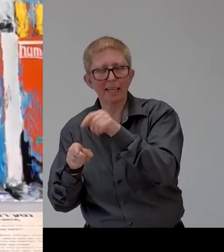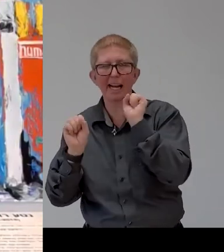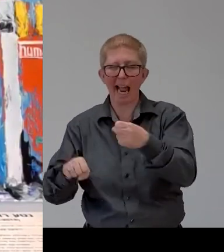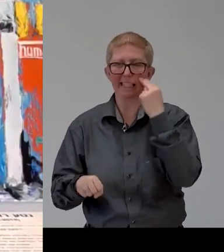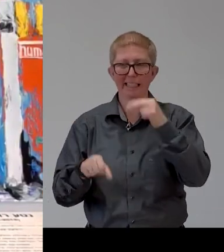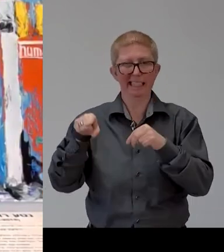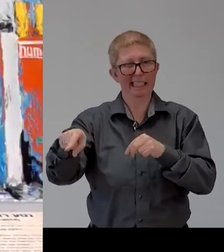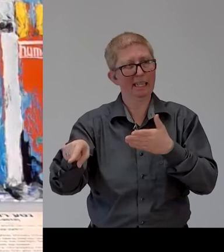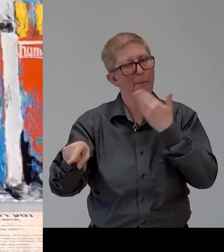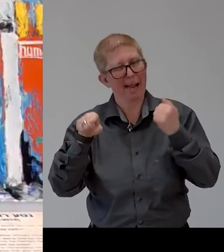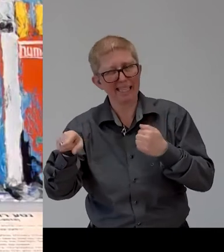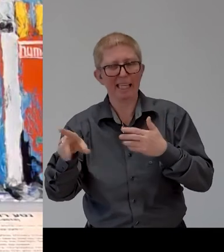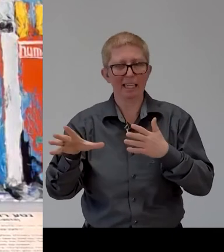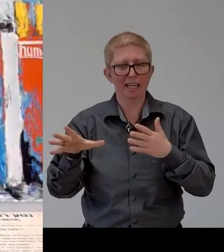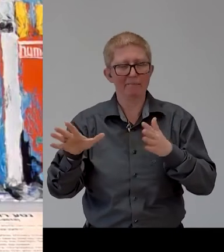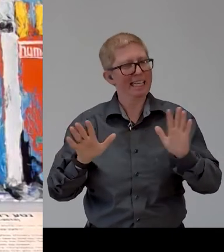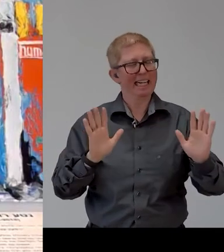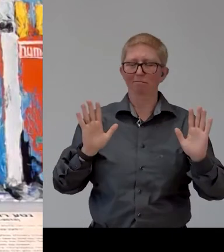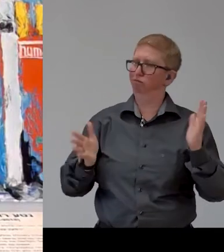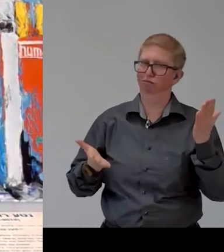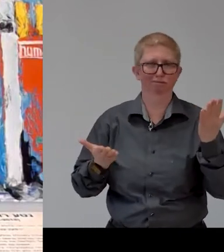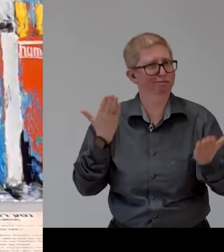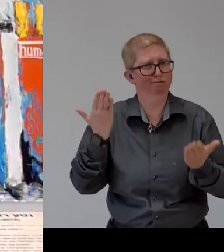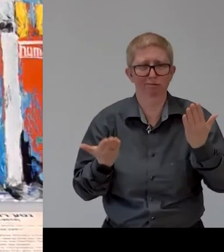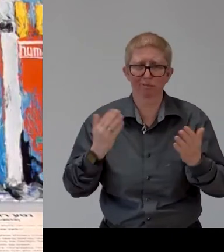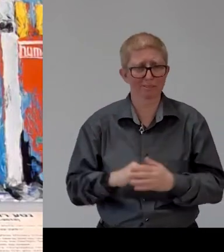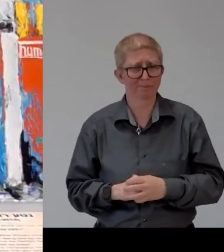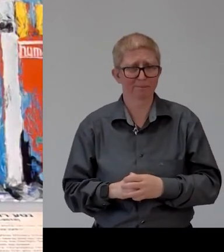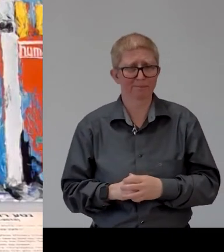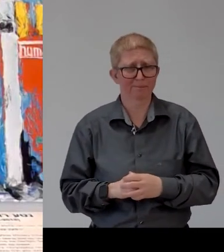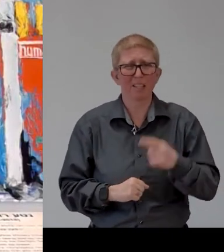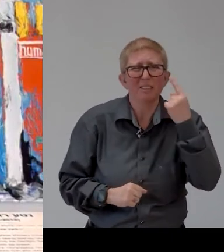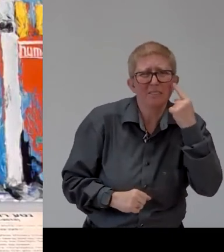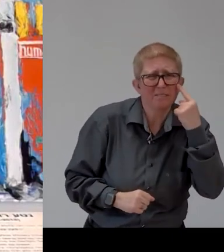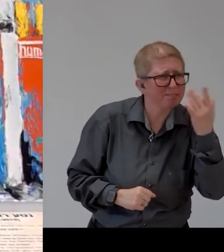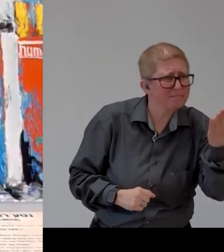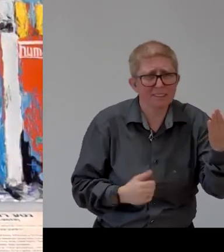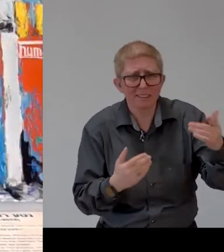i see that in the chat uh roger roderick roderick